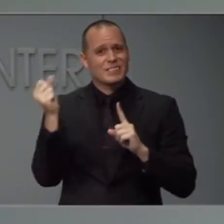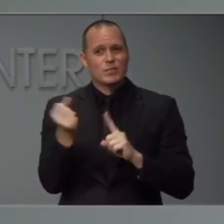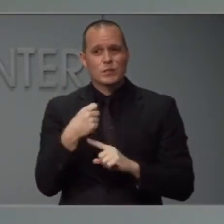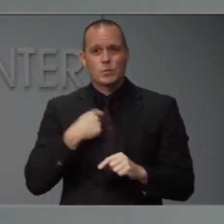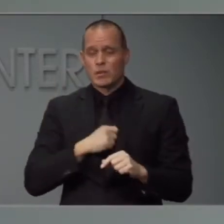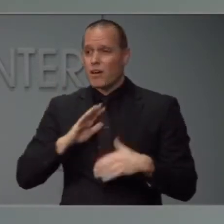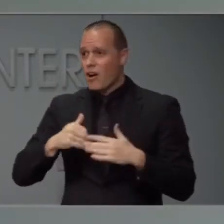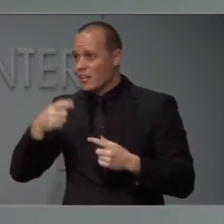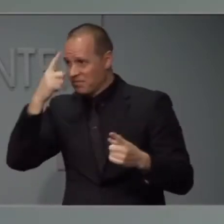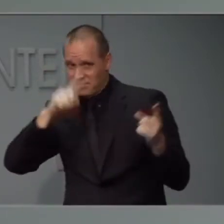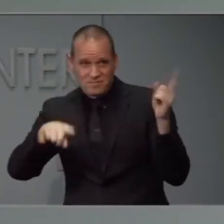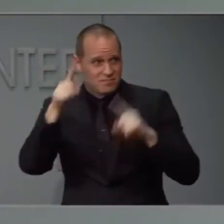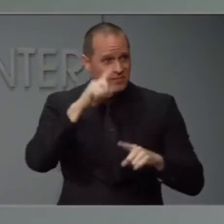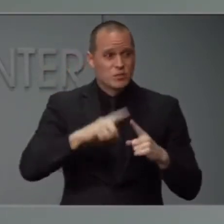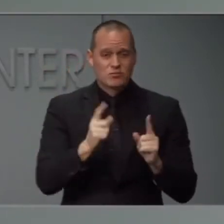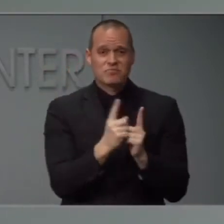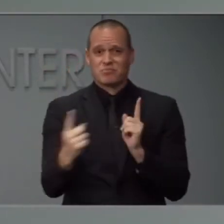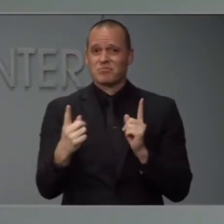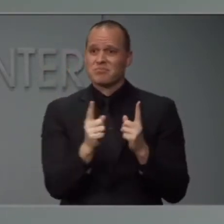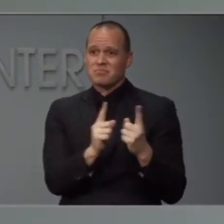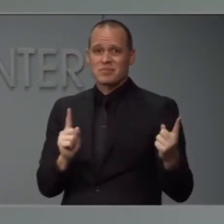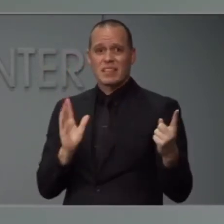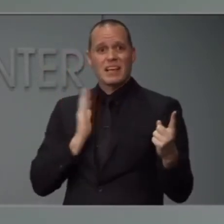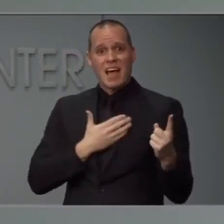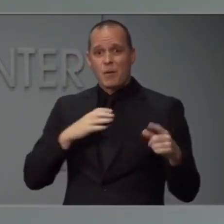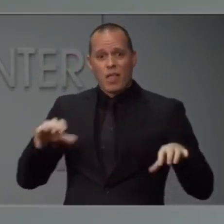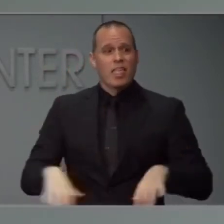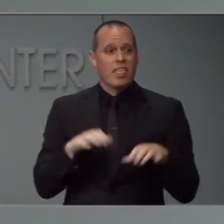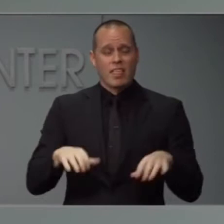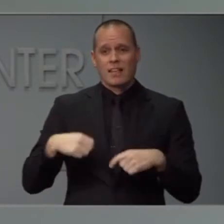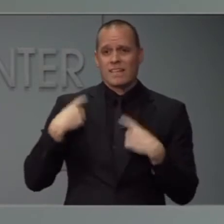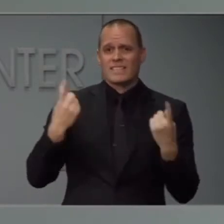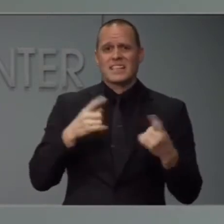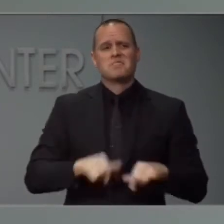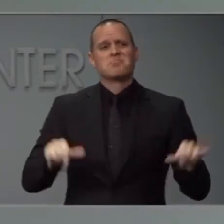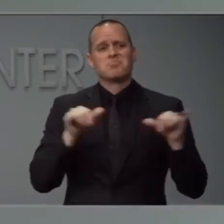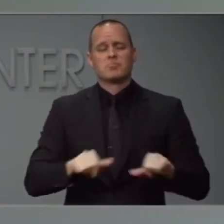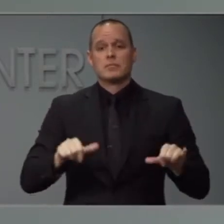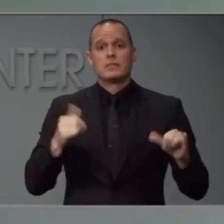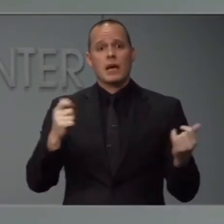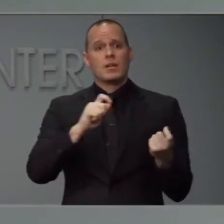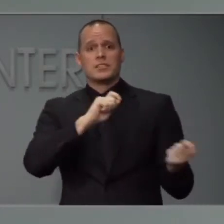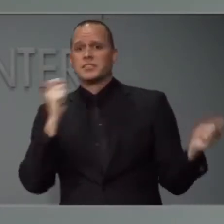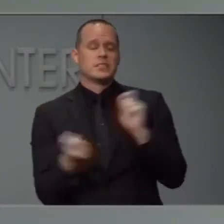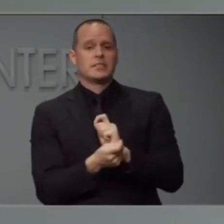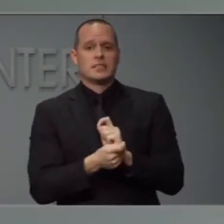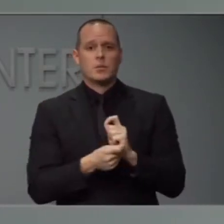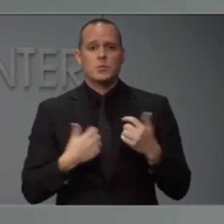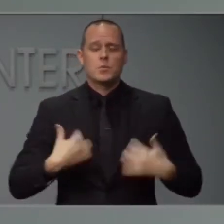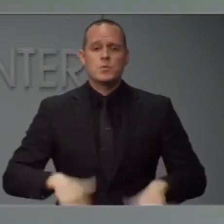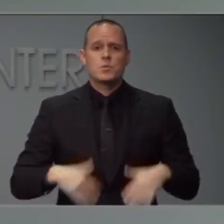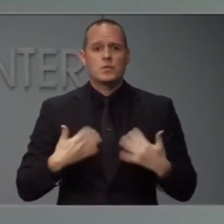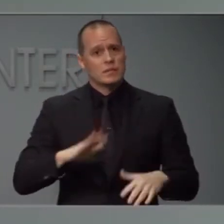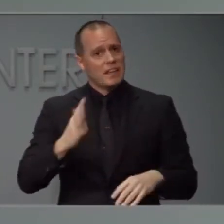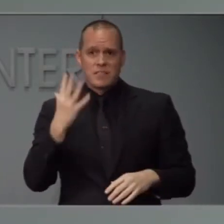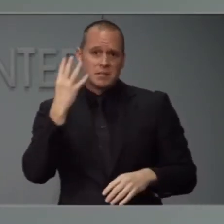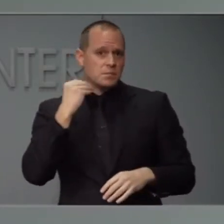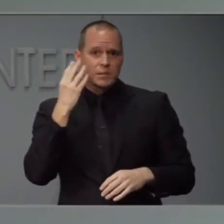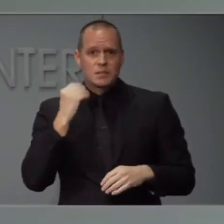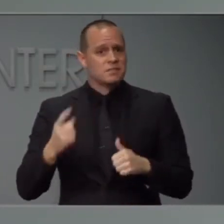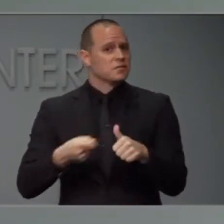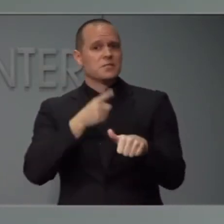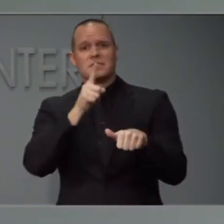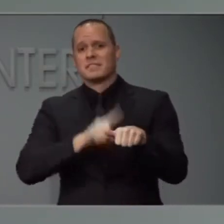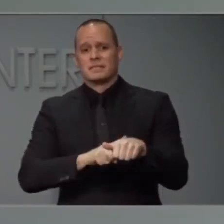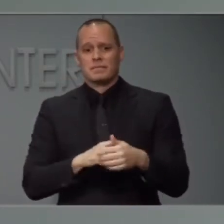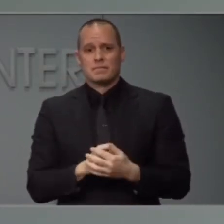action to change our entire way of life in a matter of days. In many ways, this is